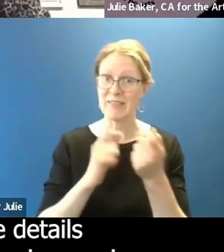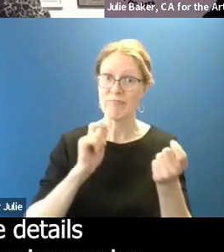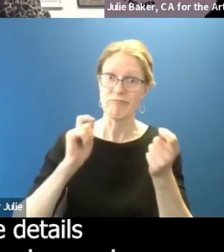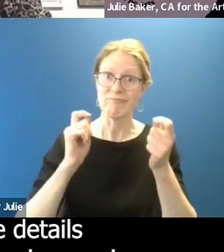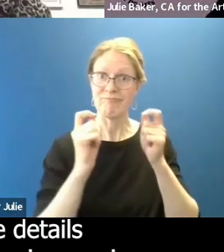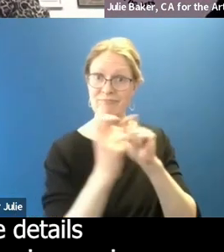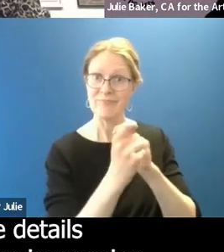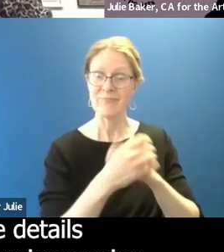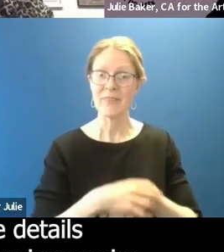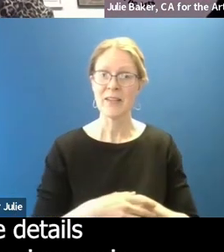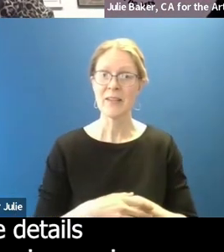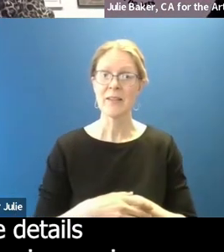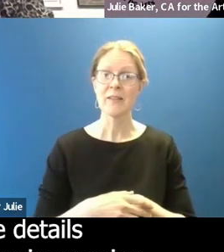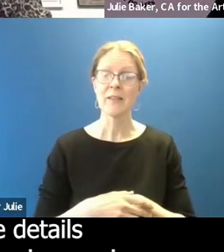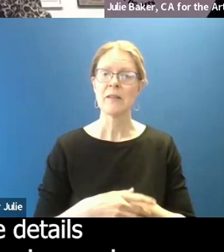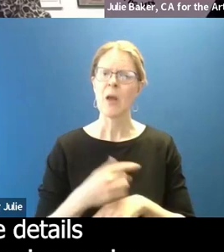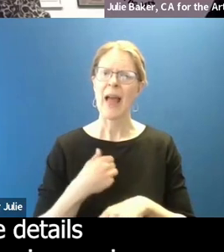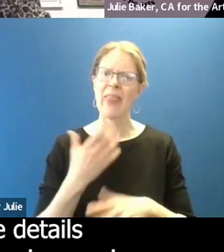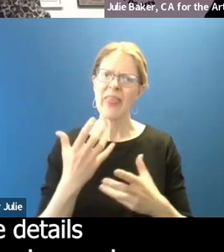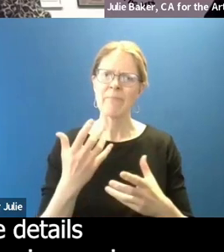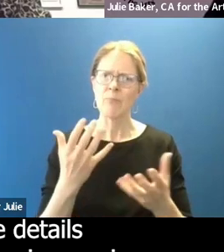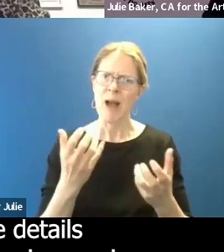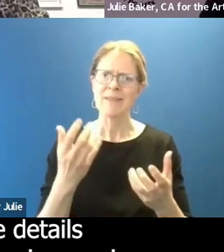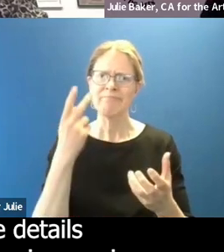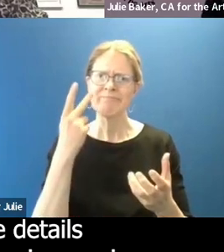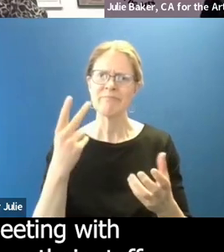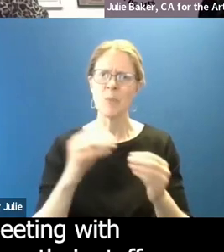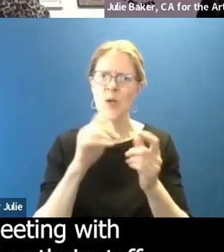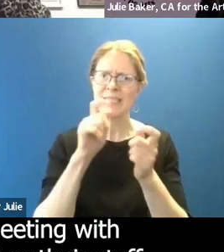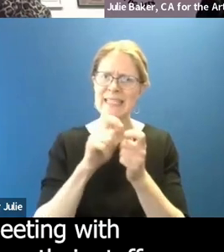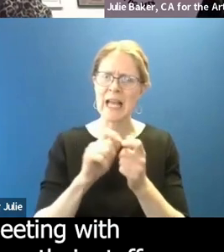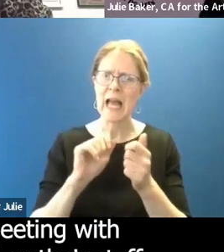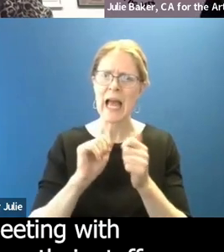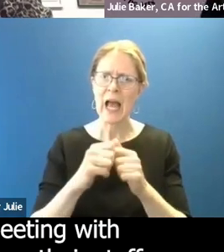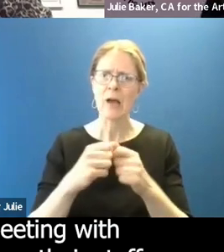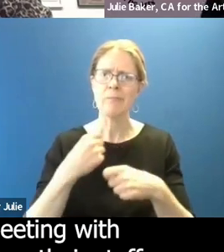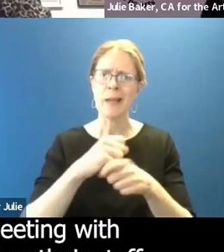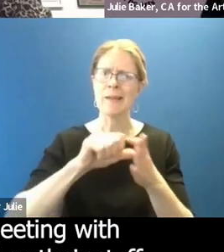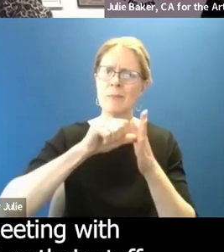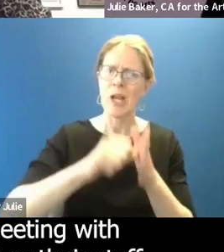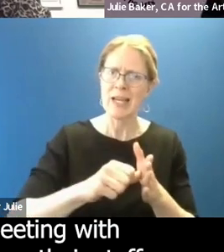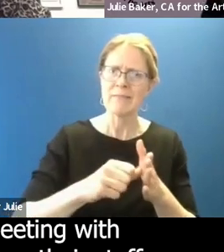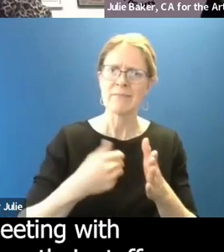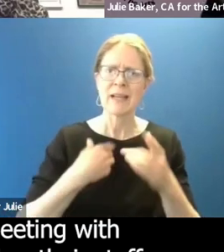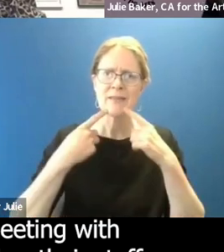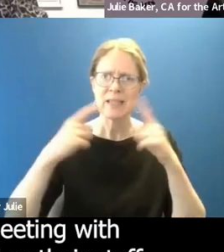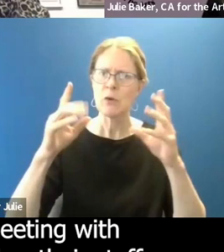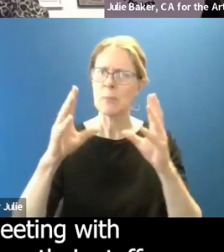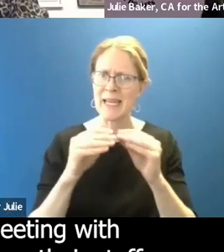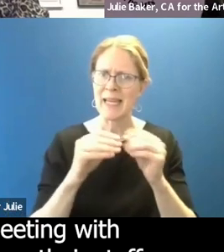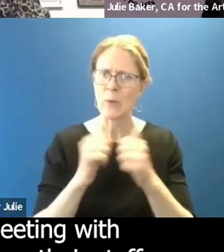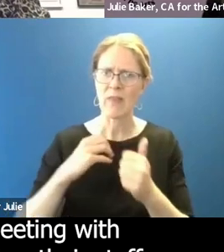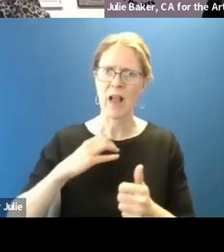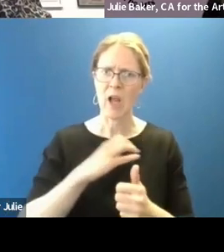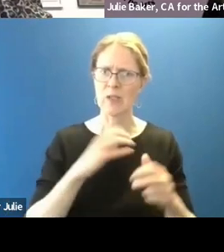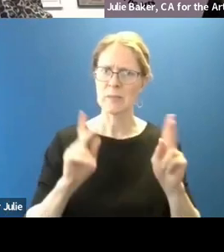So let's dig into some details about how you can make an impression and have a successful meeting with a member of Congress and